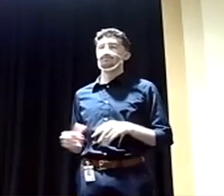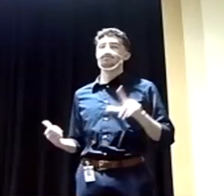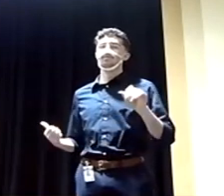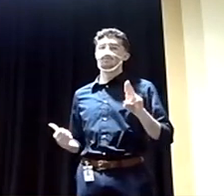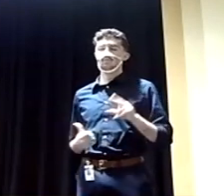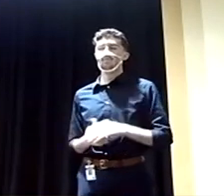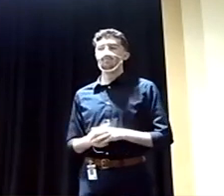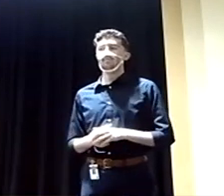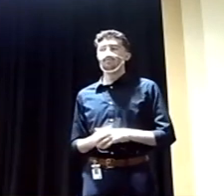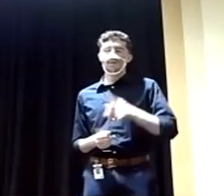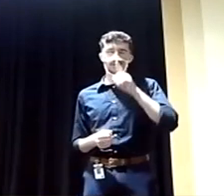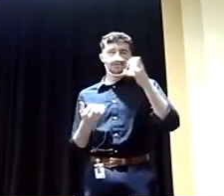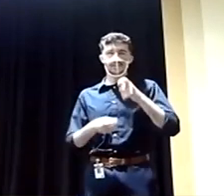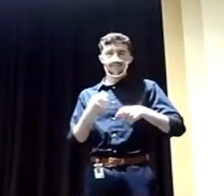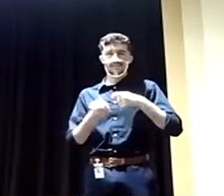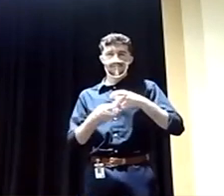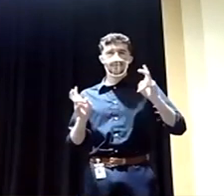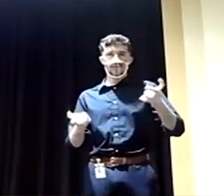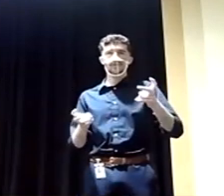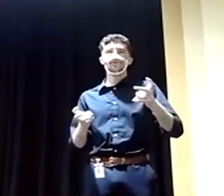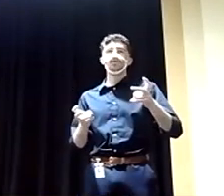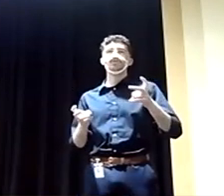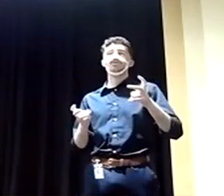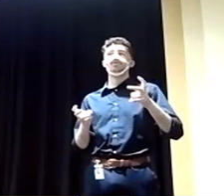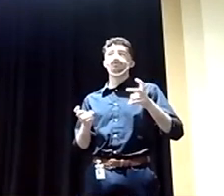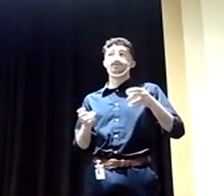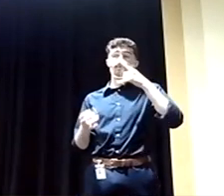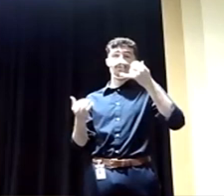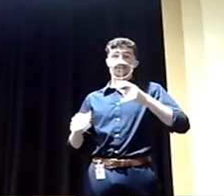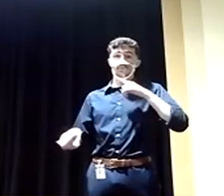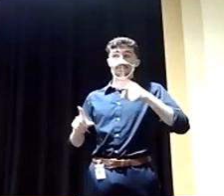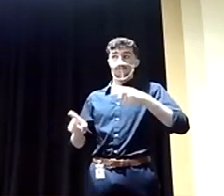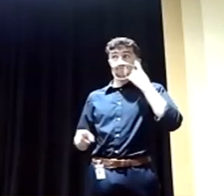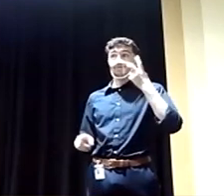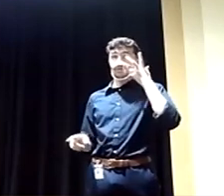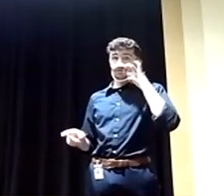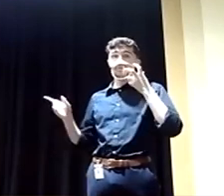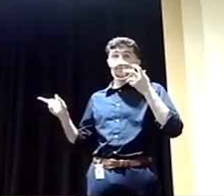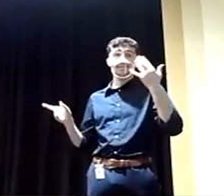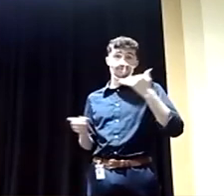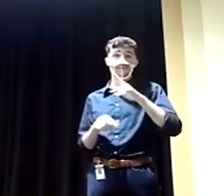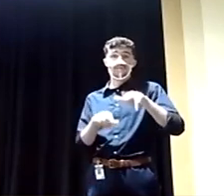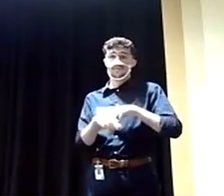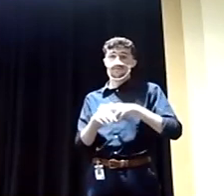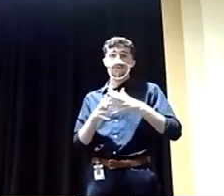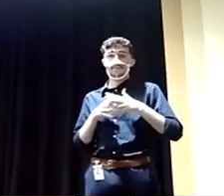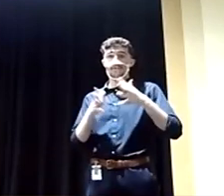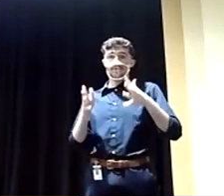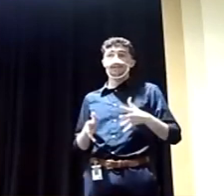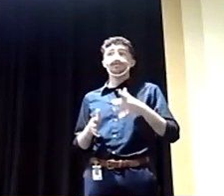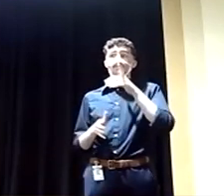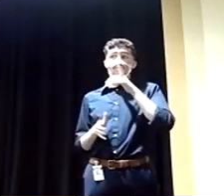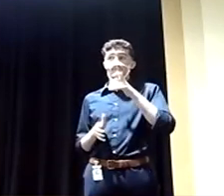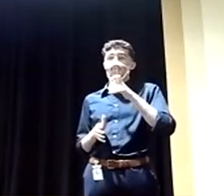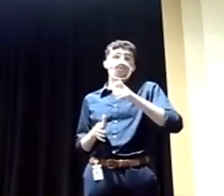I think this one issue is these responses you just heard is why regular Americans who aren't rich and aren't